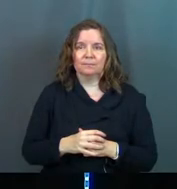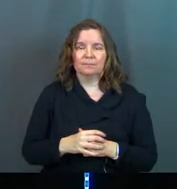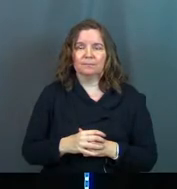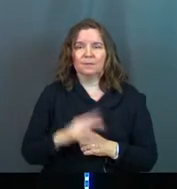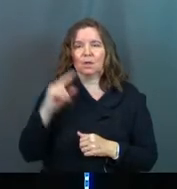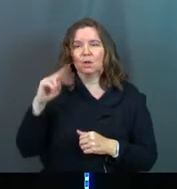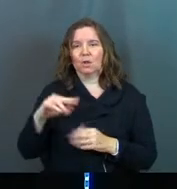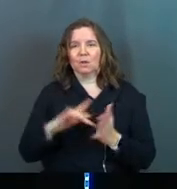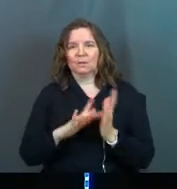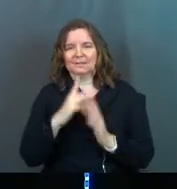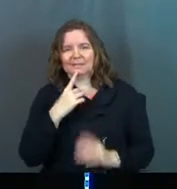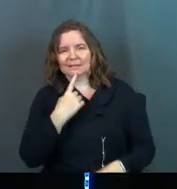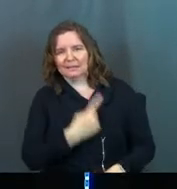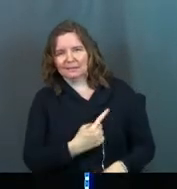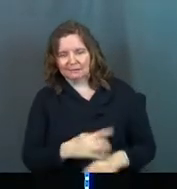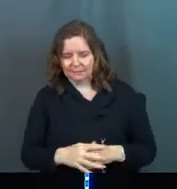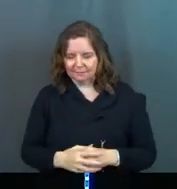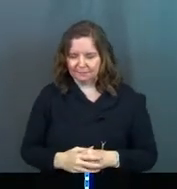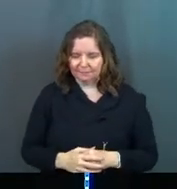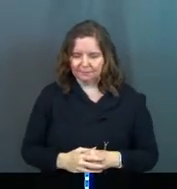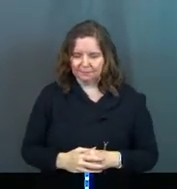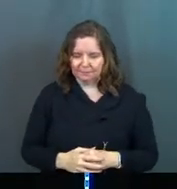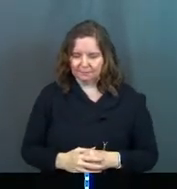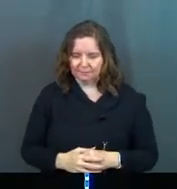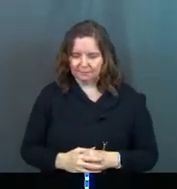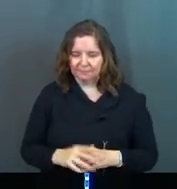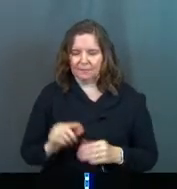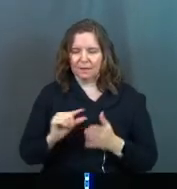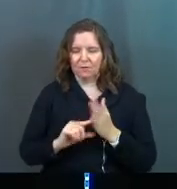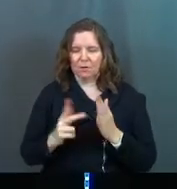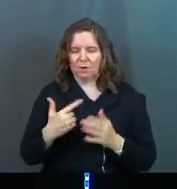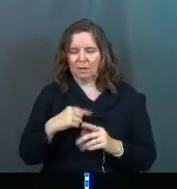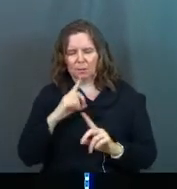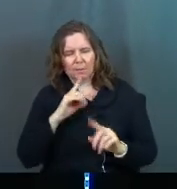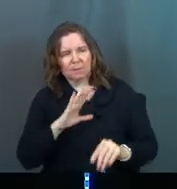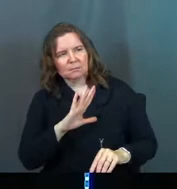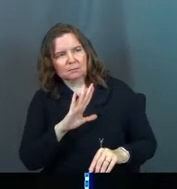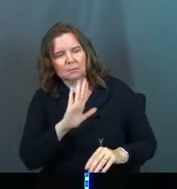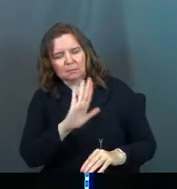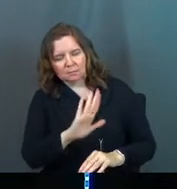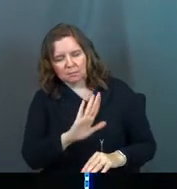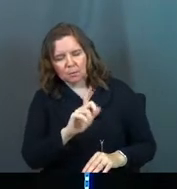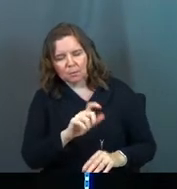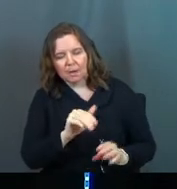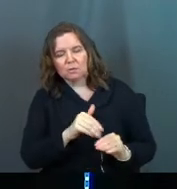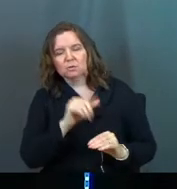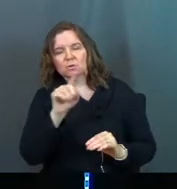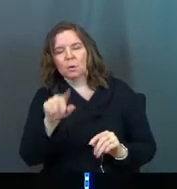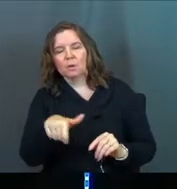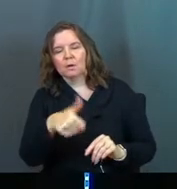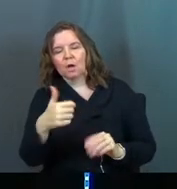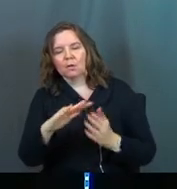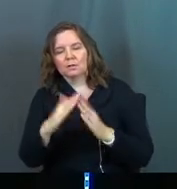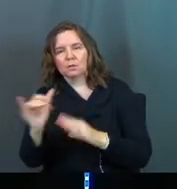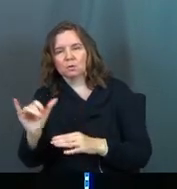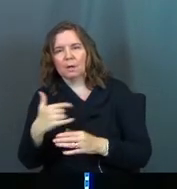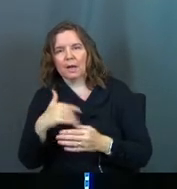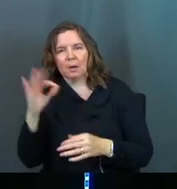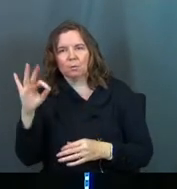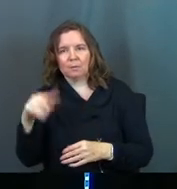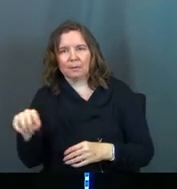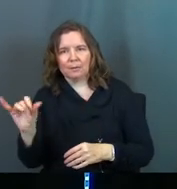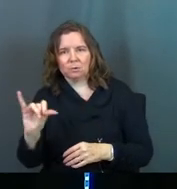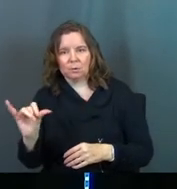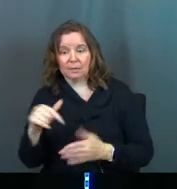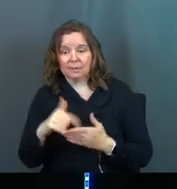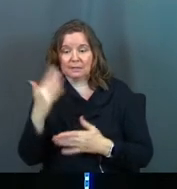Look at what Jesus says next. Verse 38, Jesus replied, We must go on to the other towns as well, and I will preach to them